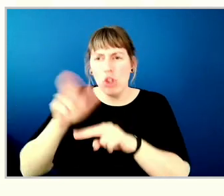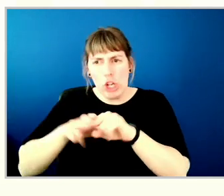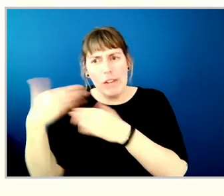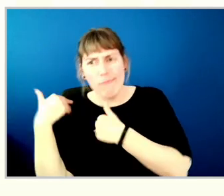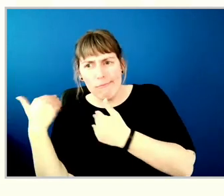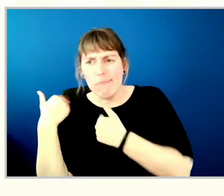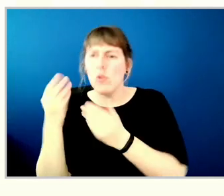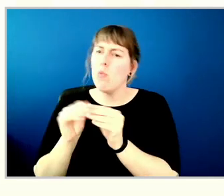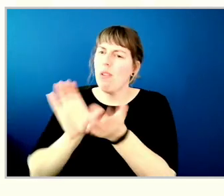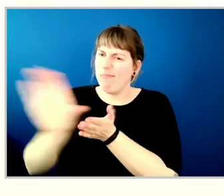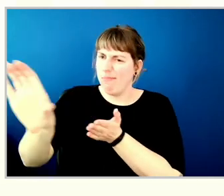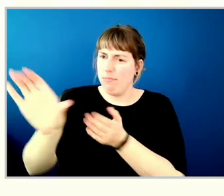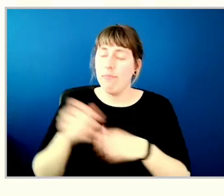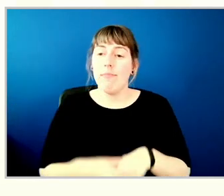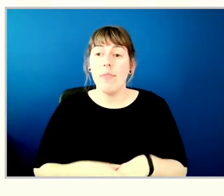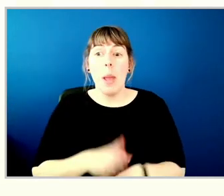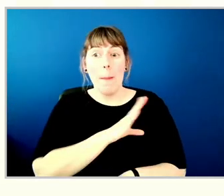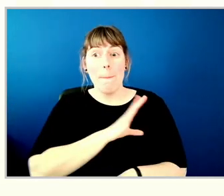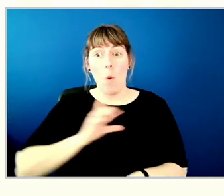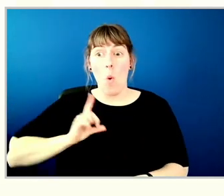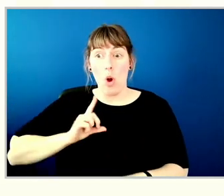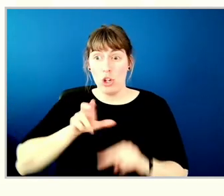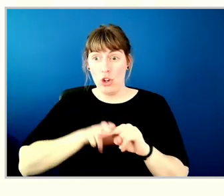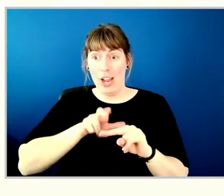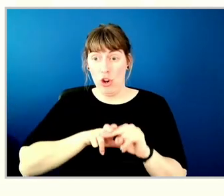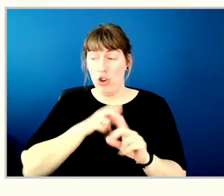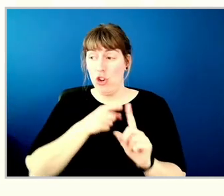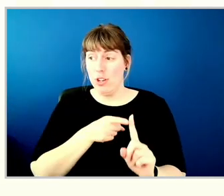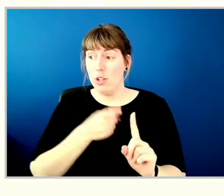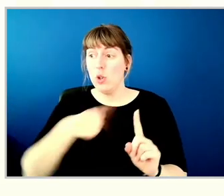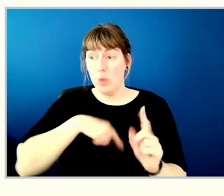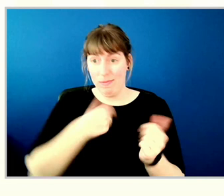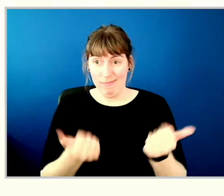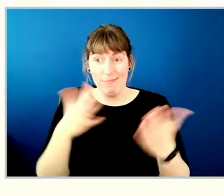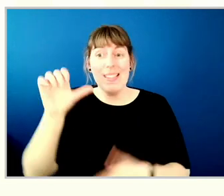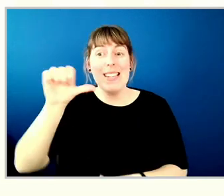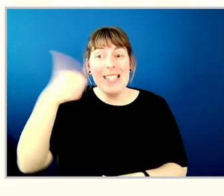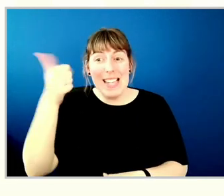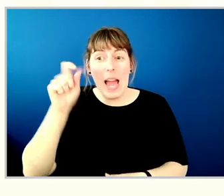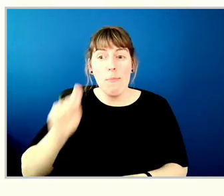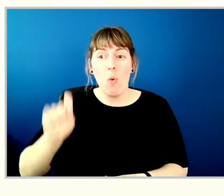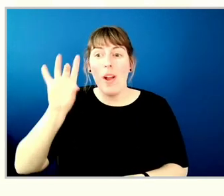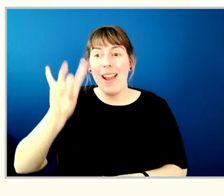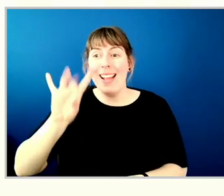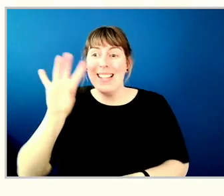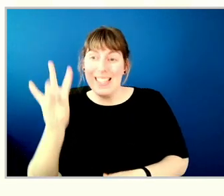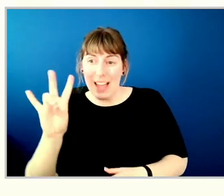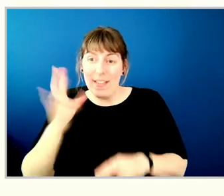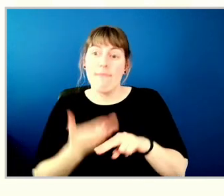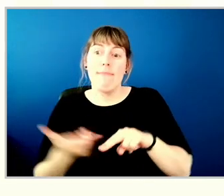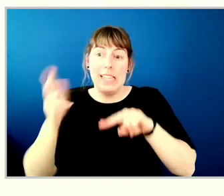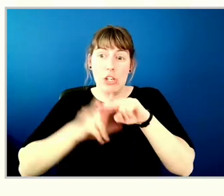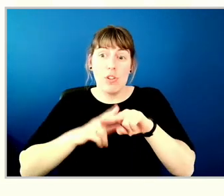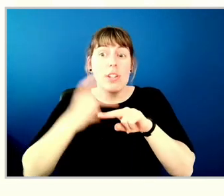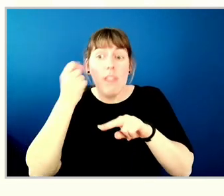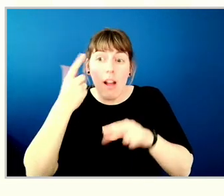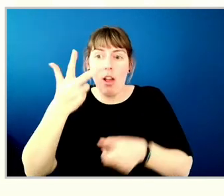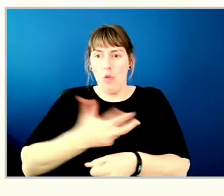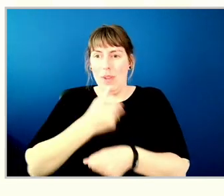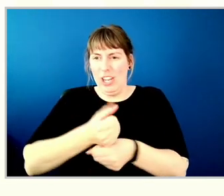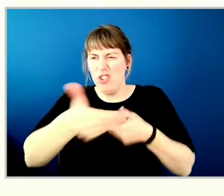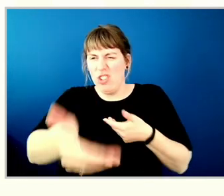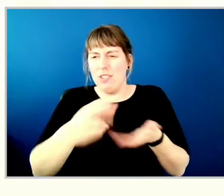For the board chair, we recommended a 10.87% increase over three years, 3